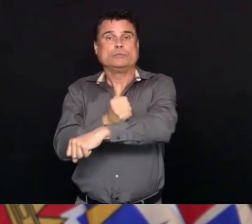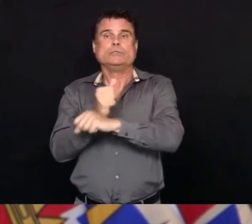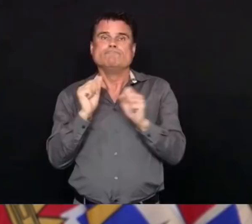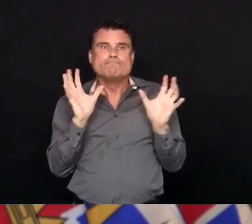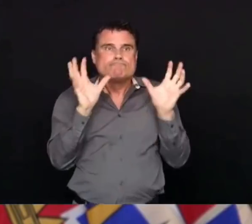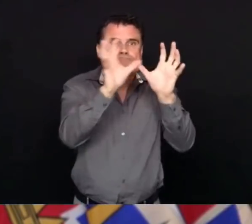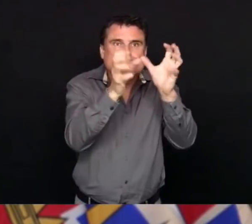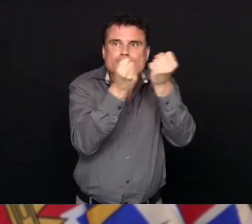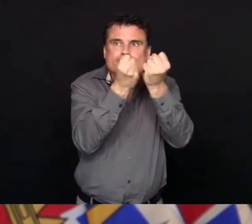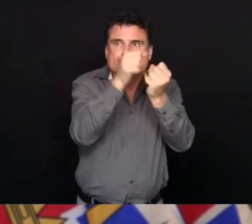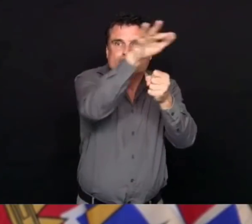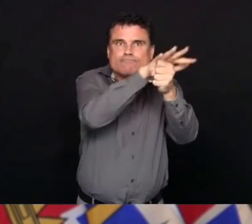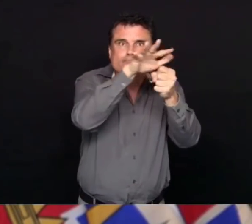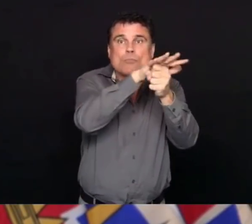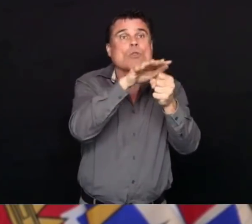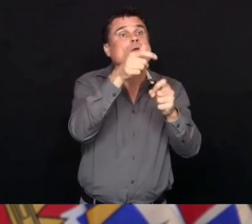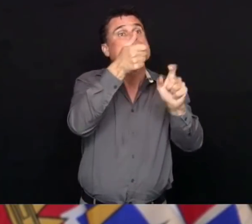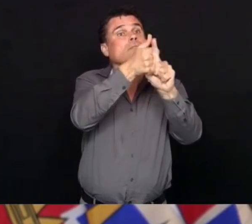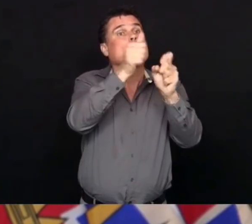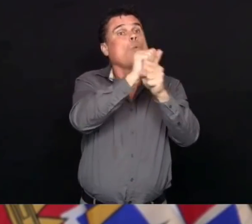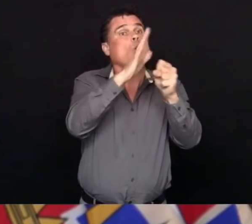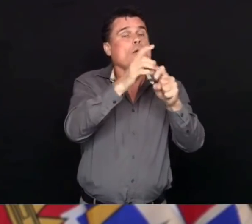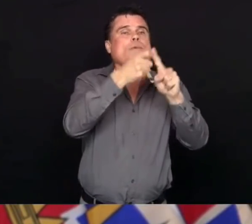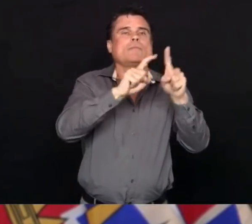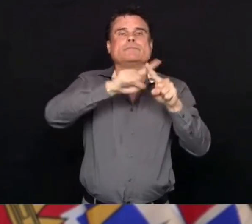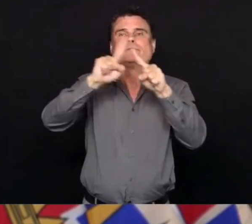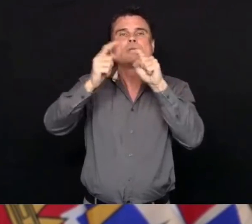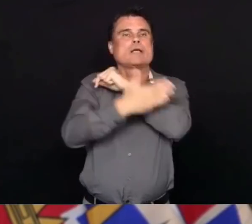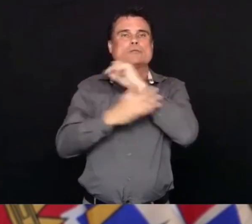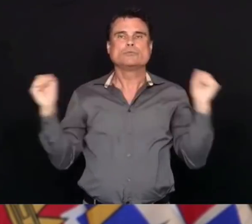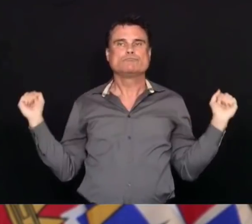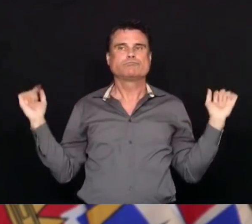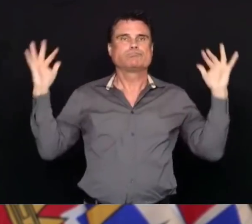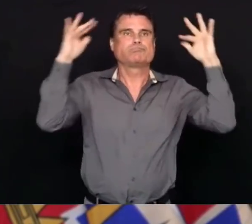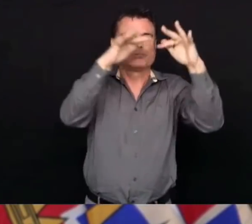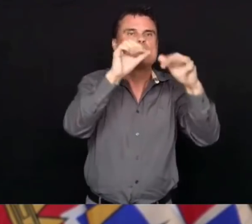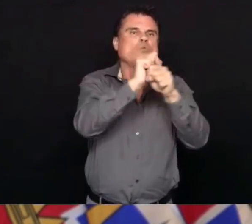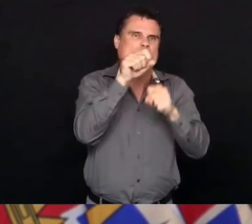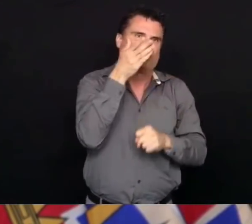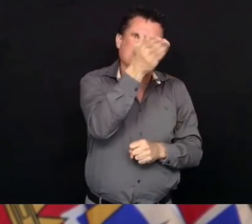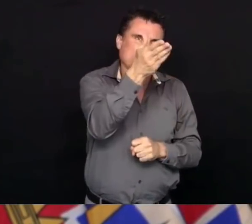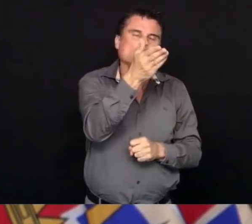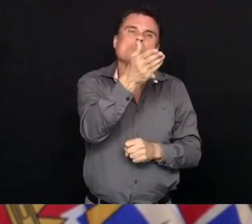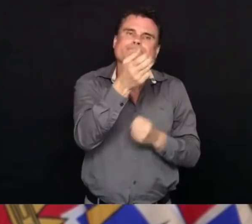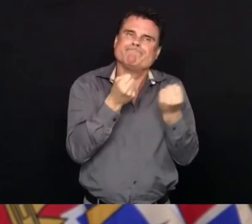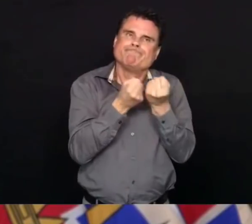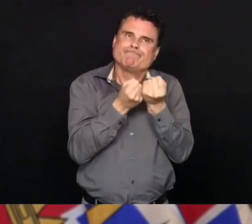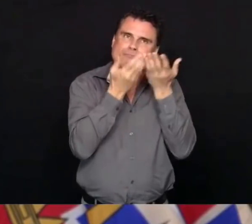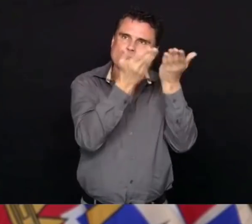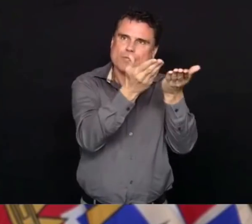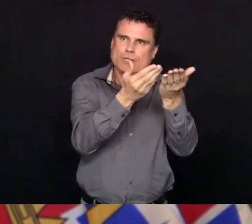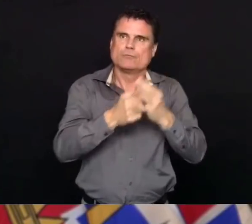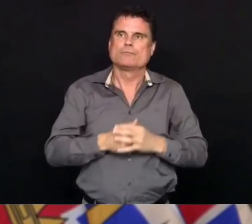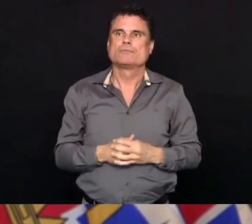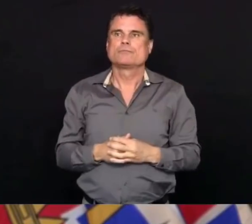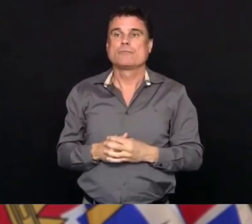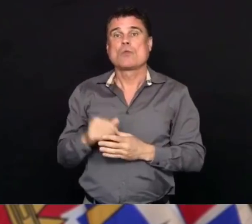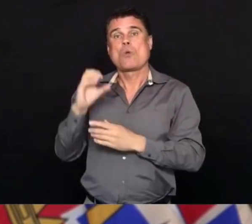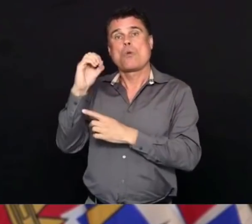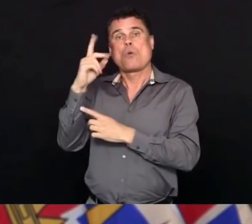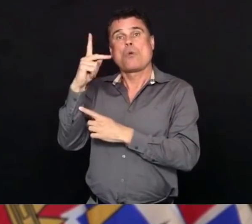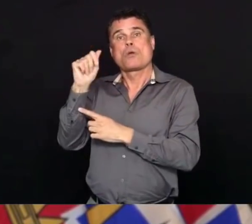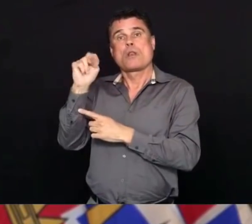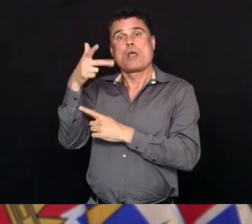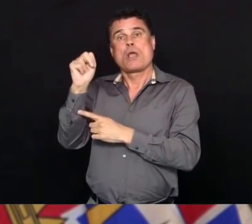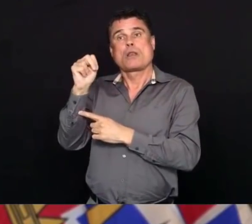facility outbreak at the Okanagan Correctional Centre remains at a single positive case so far